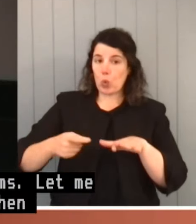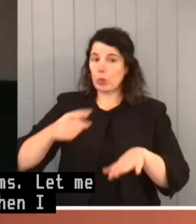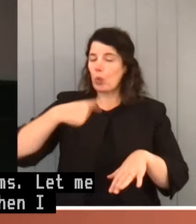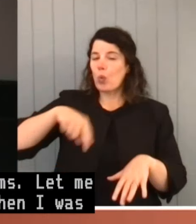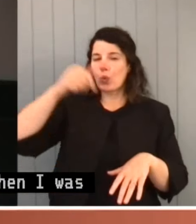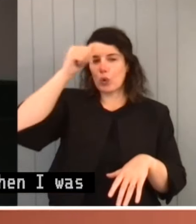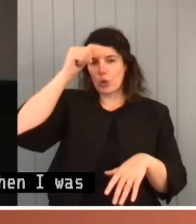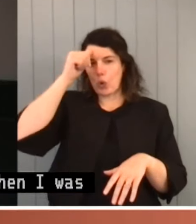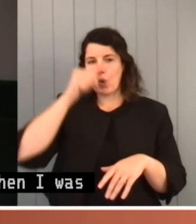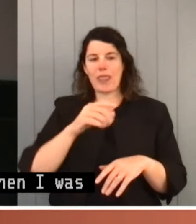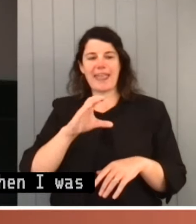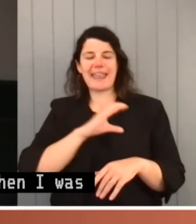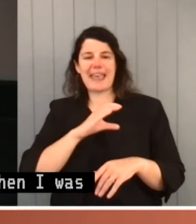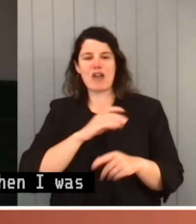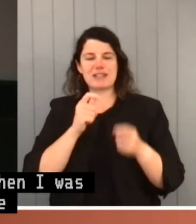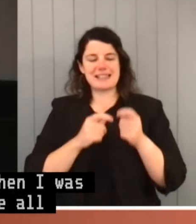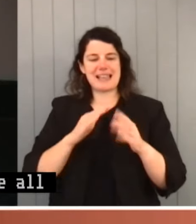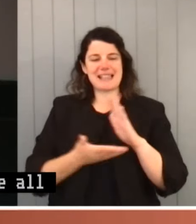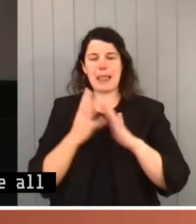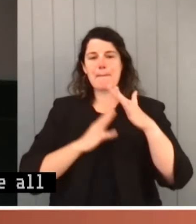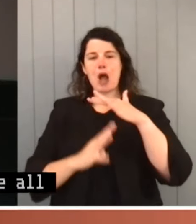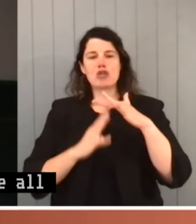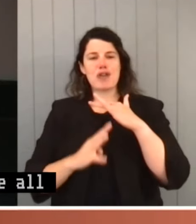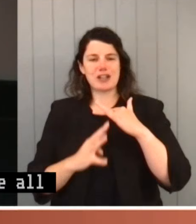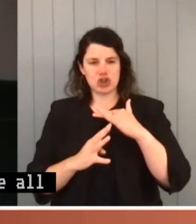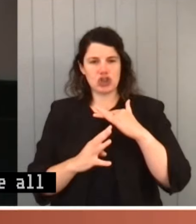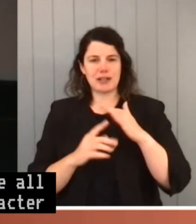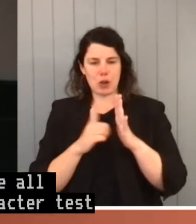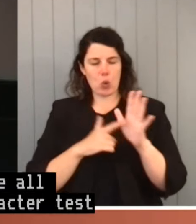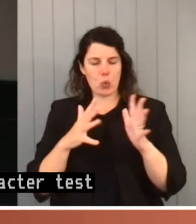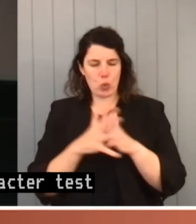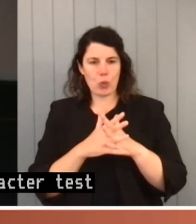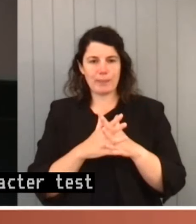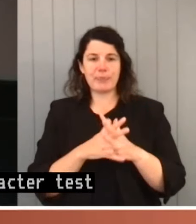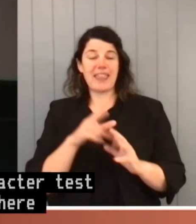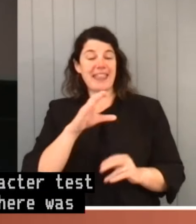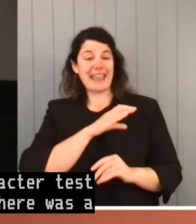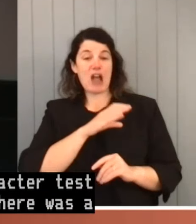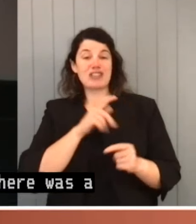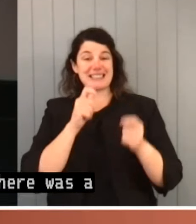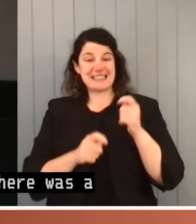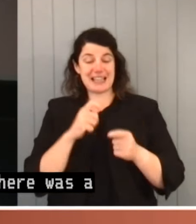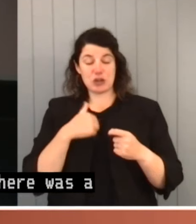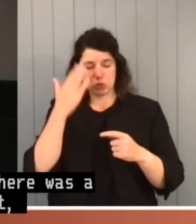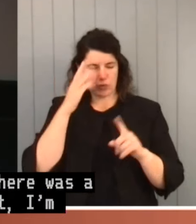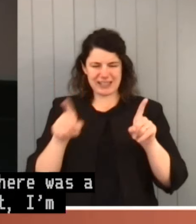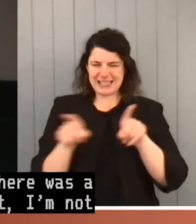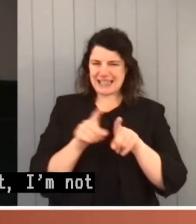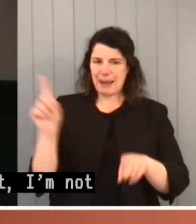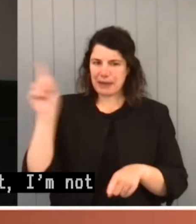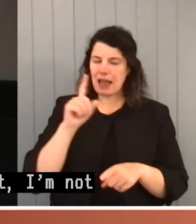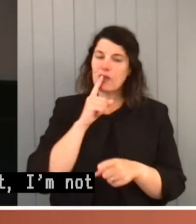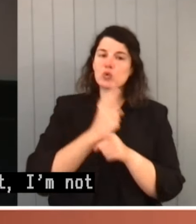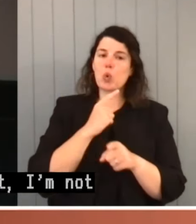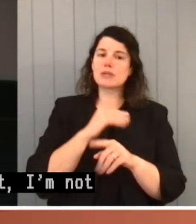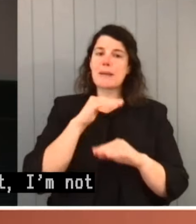test under the Migration Act, I'm sure. There was a part of that character test, I'm not sure it's identical now, that spoke of association